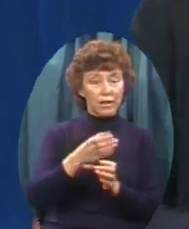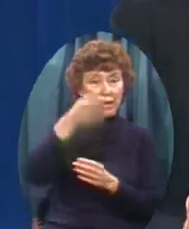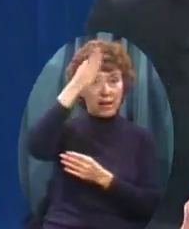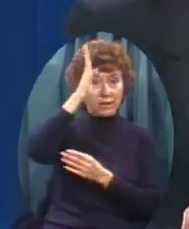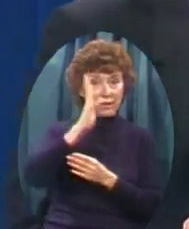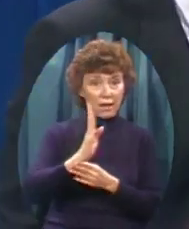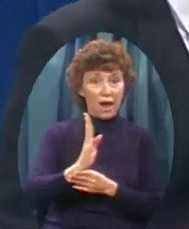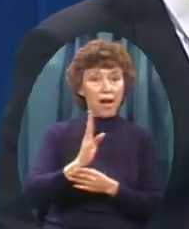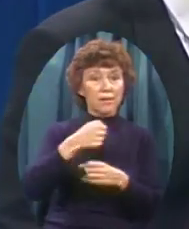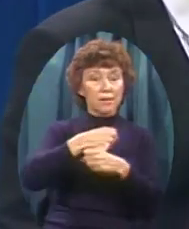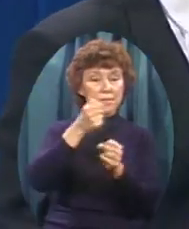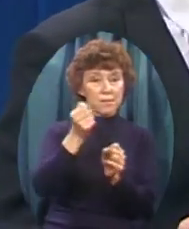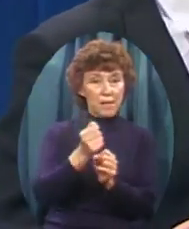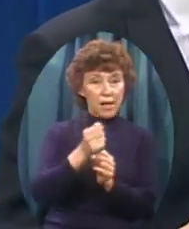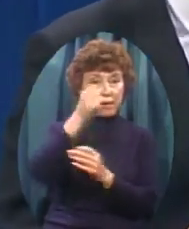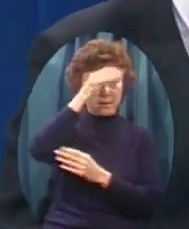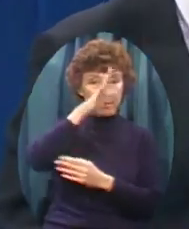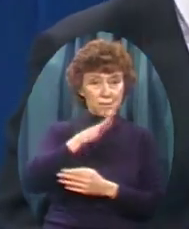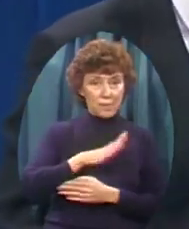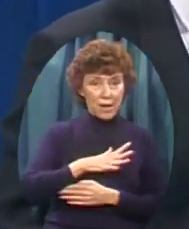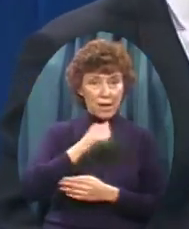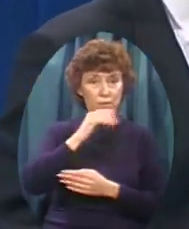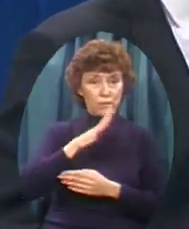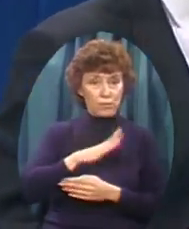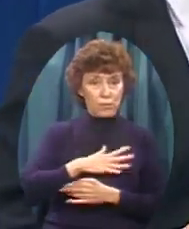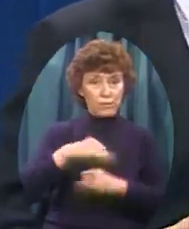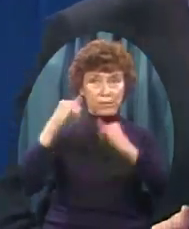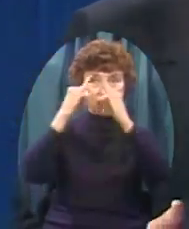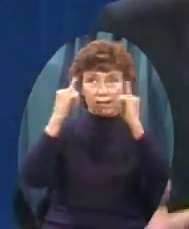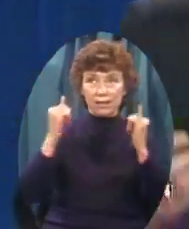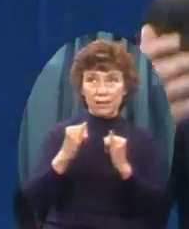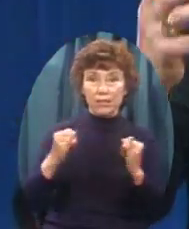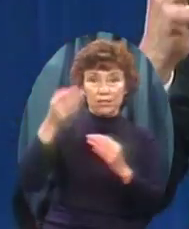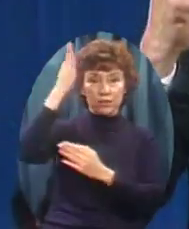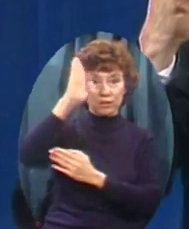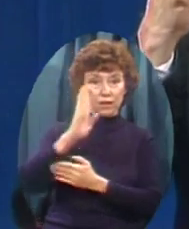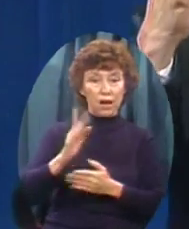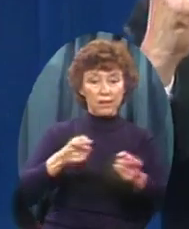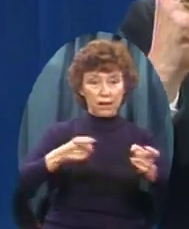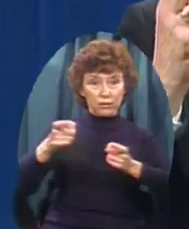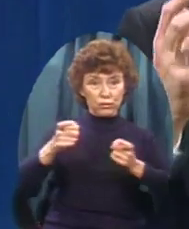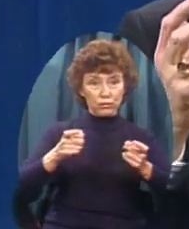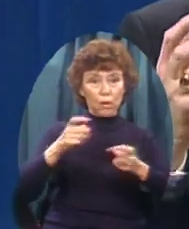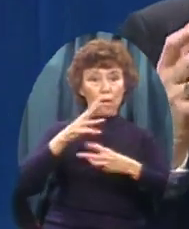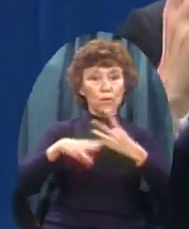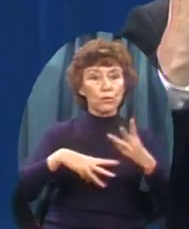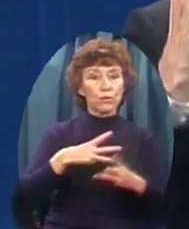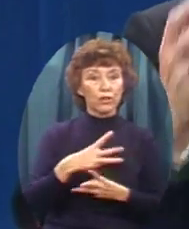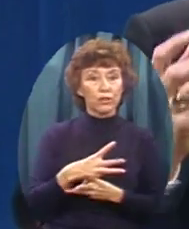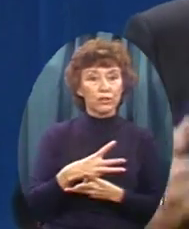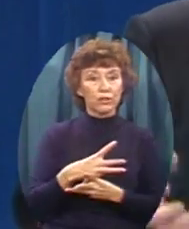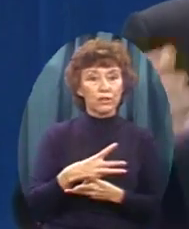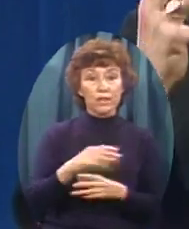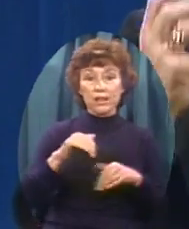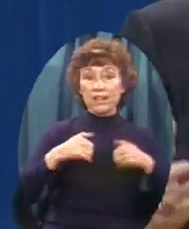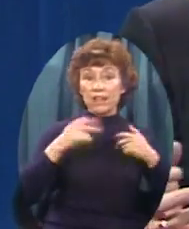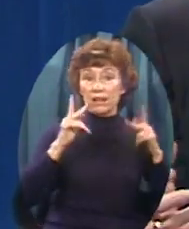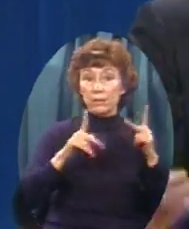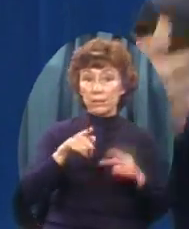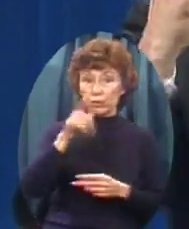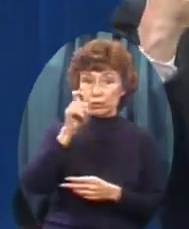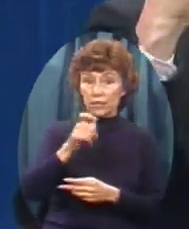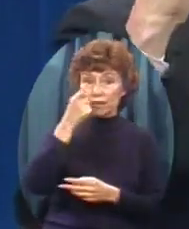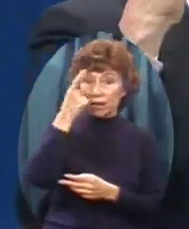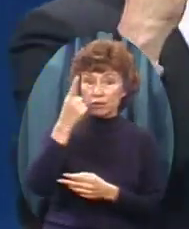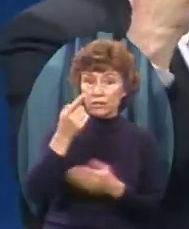Spirit And the image Of God Into the world To have dominion Over the world And young people You need to understand This is God's creation God's